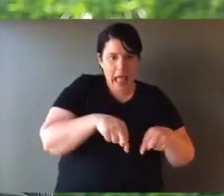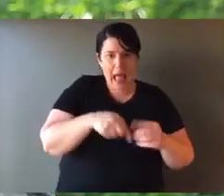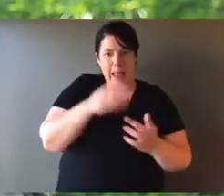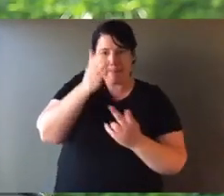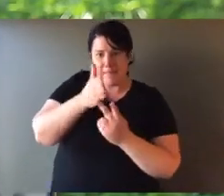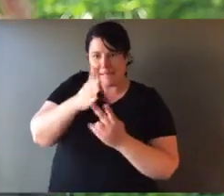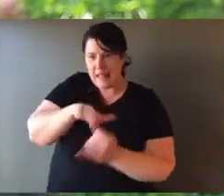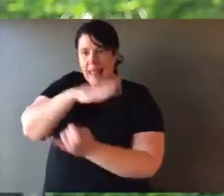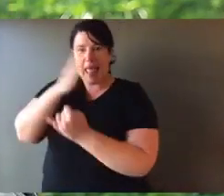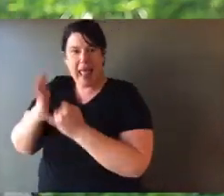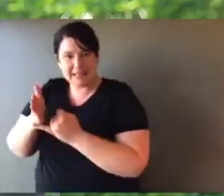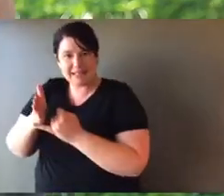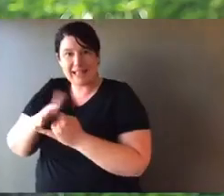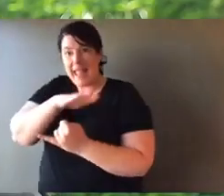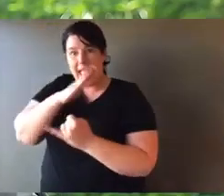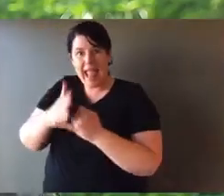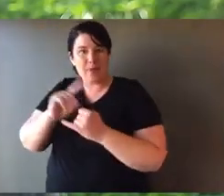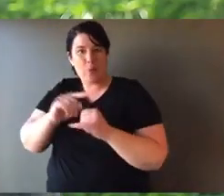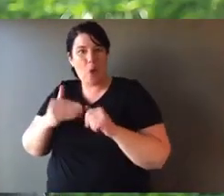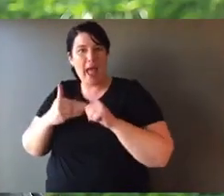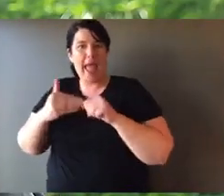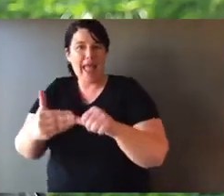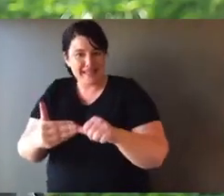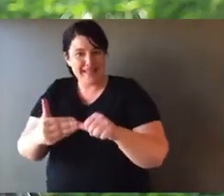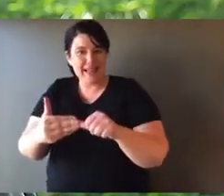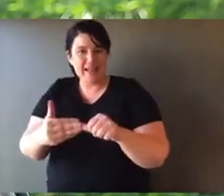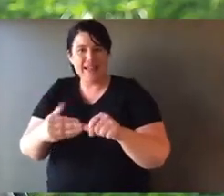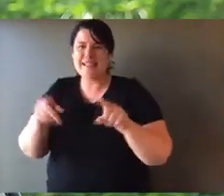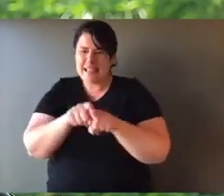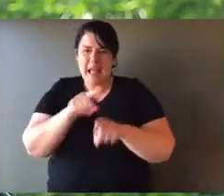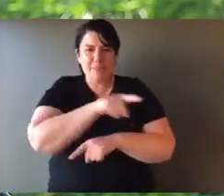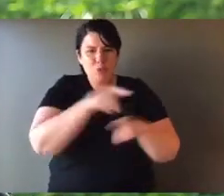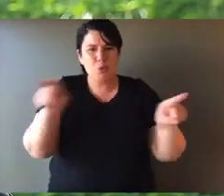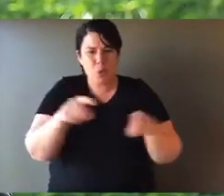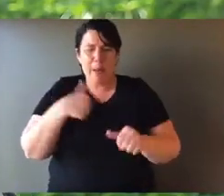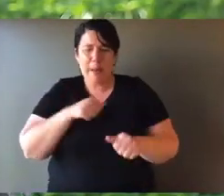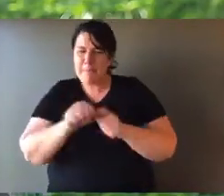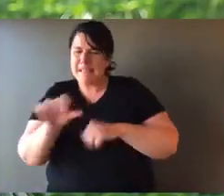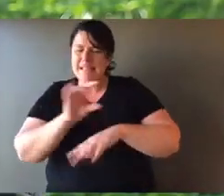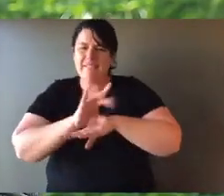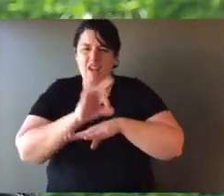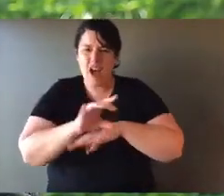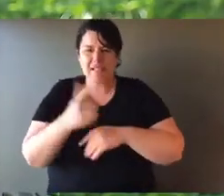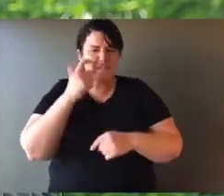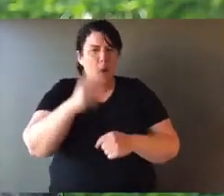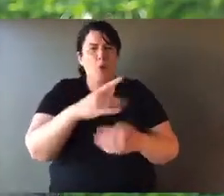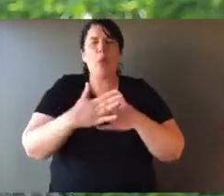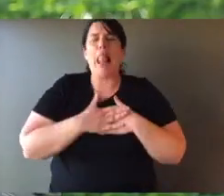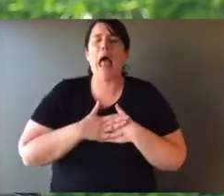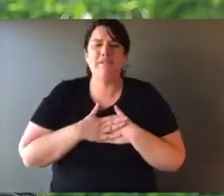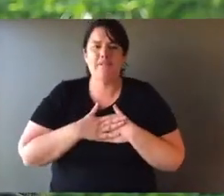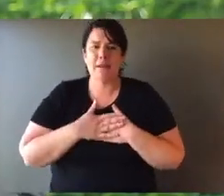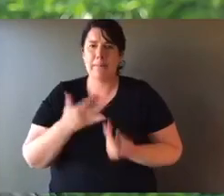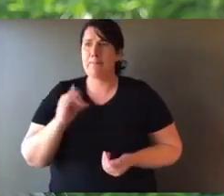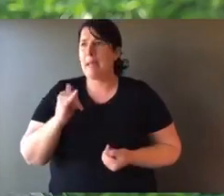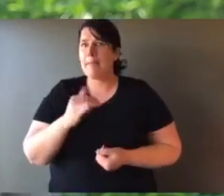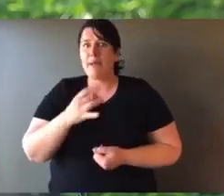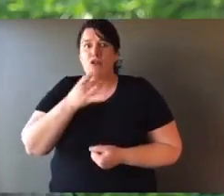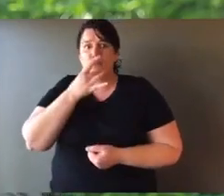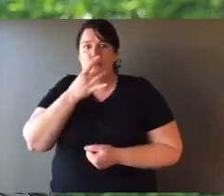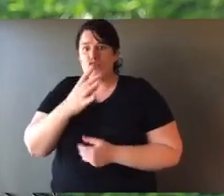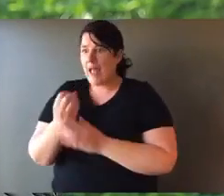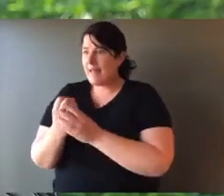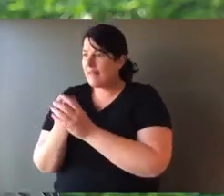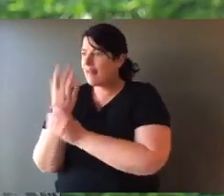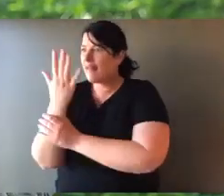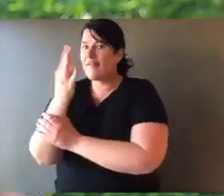projects that have a beginning, a middle, and an end. And the end is an outcome. You should too. That's my best advice. Find what